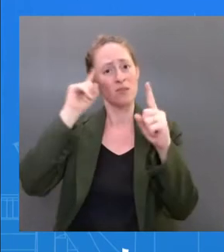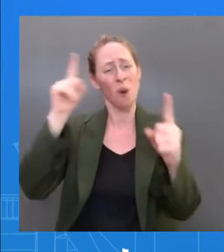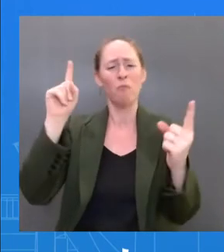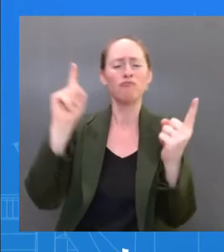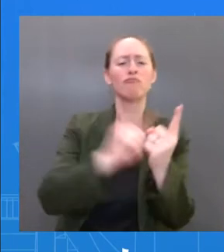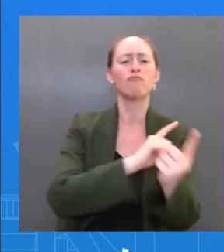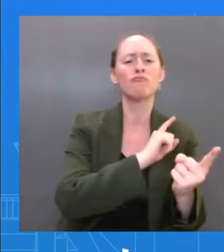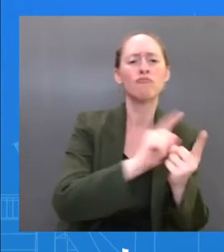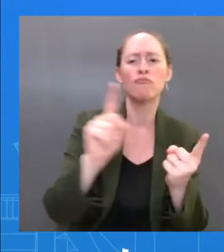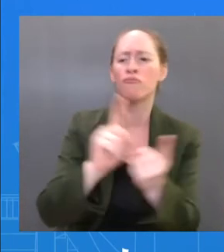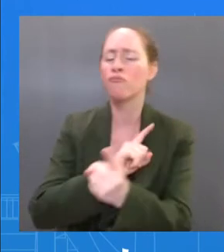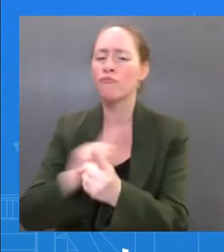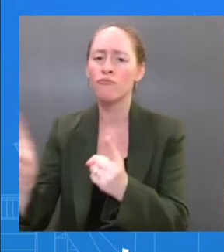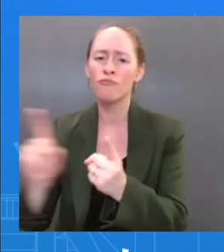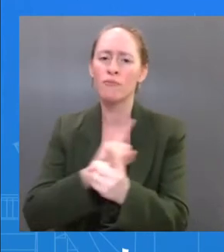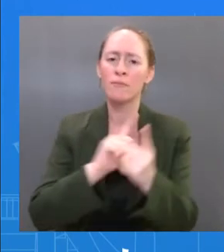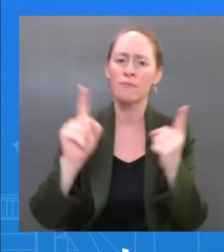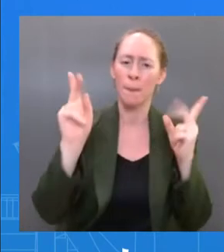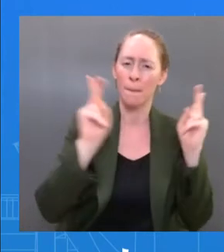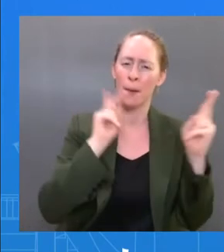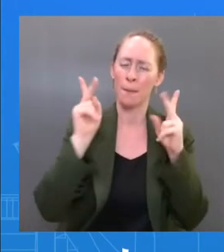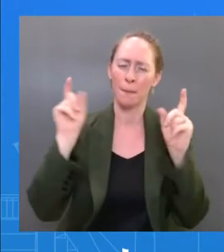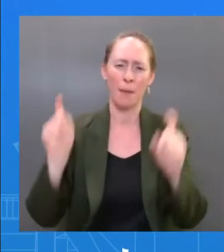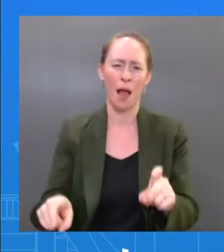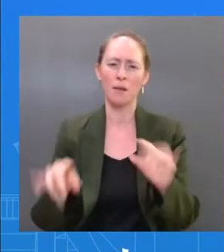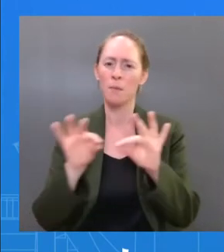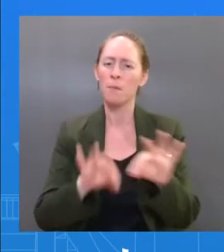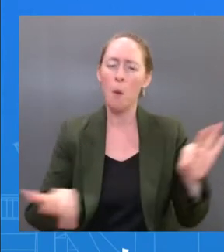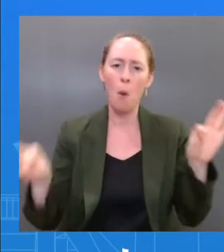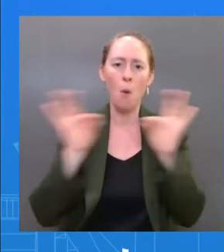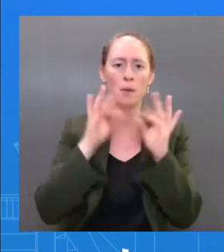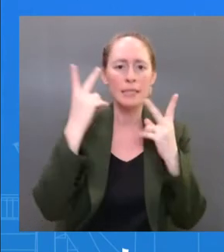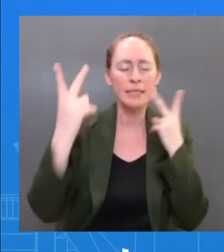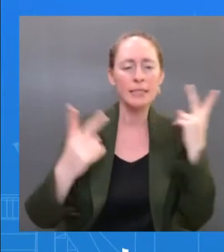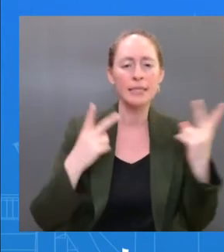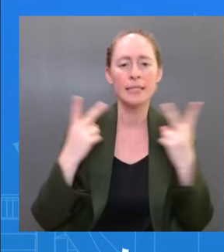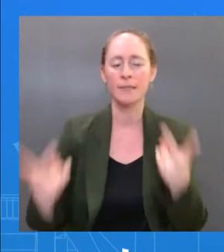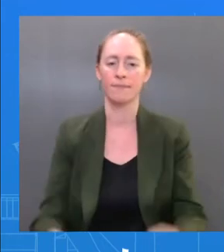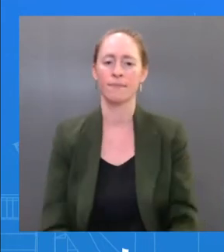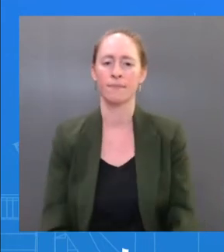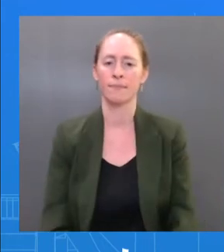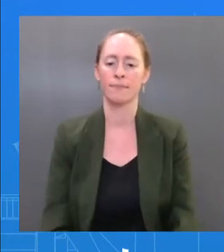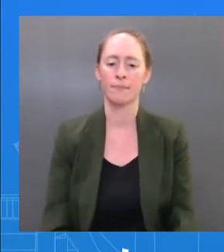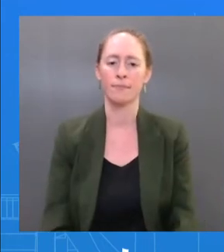And we always said that this was a possibility. I think I even said it from this stage that this was a possibility.